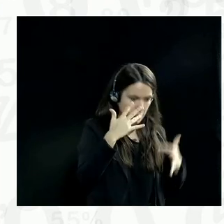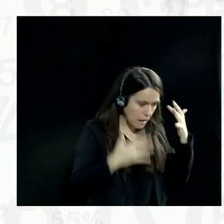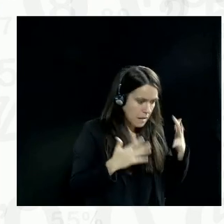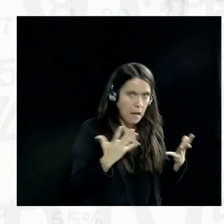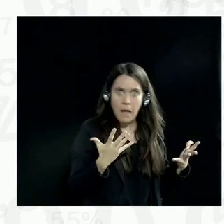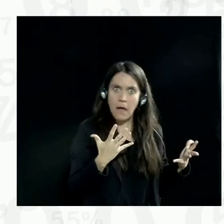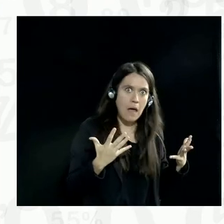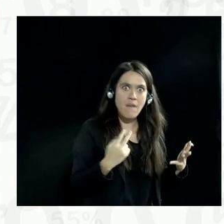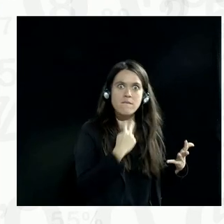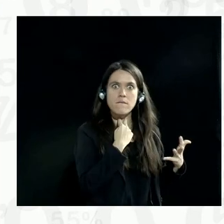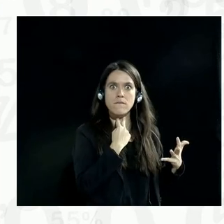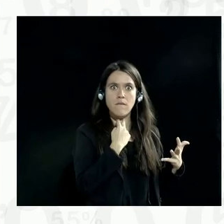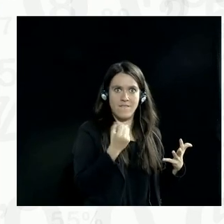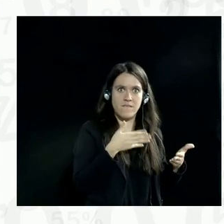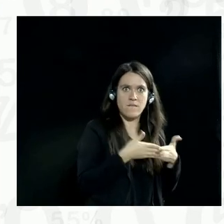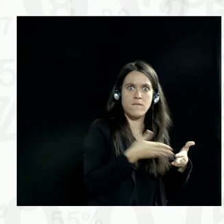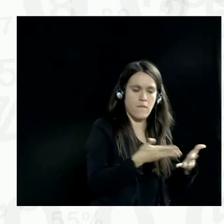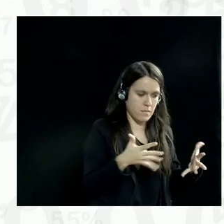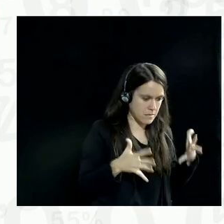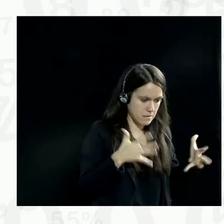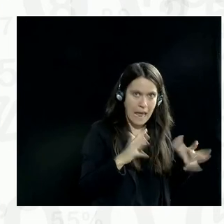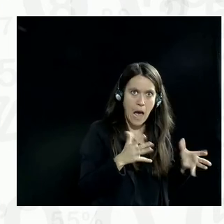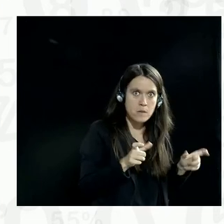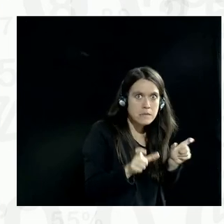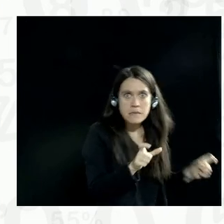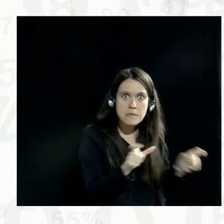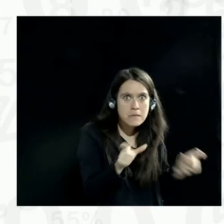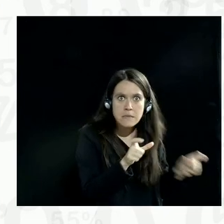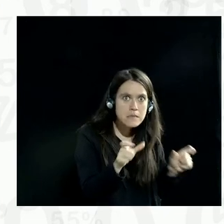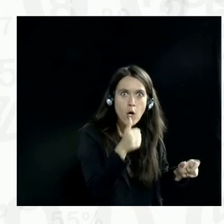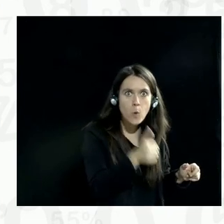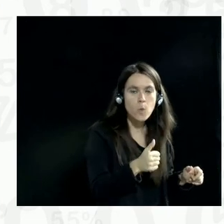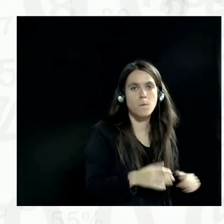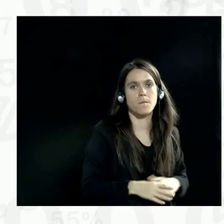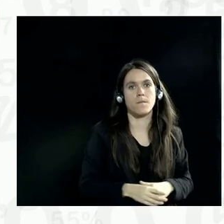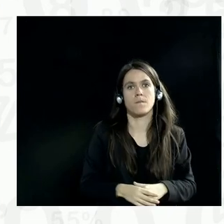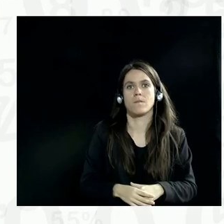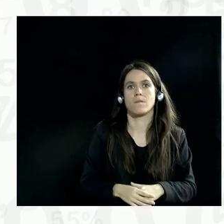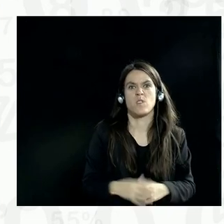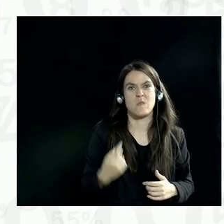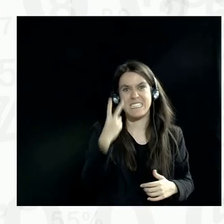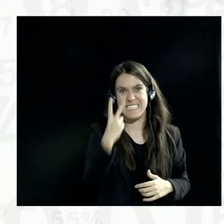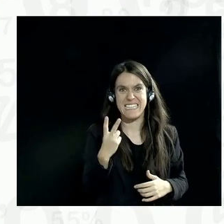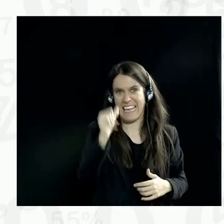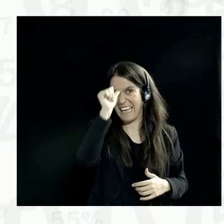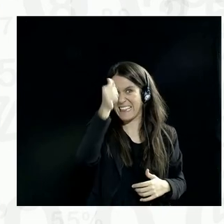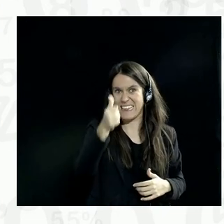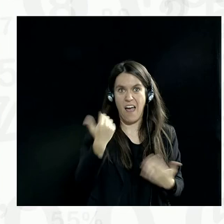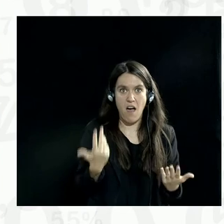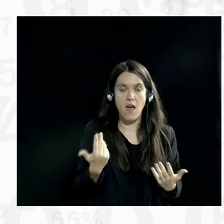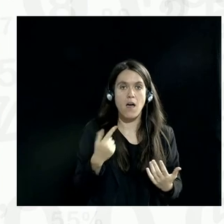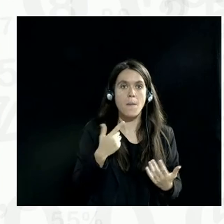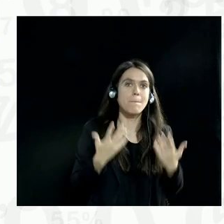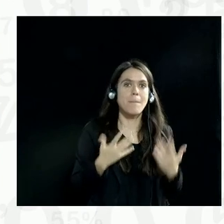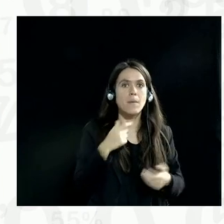use it fruitfully and actually keep using it on a consistent basis. So what we've seen in India is that if you are actually on